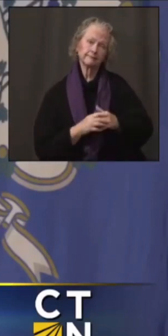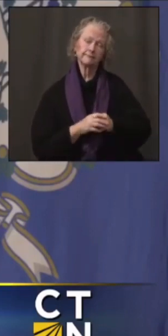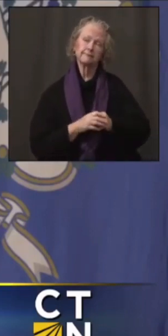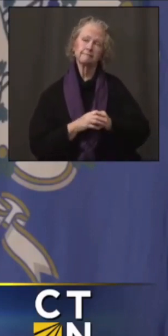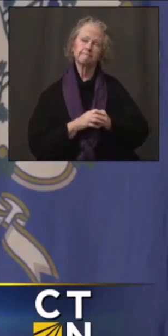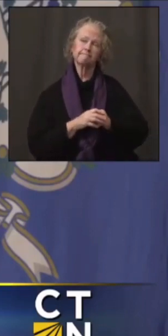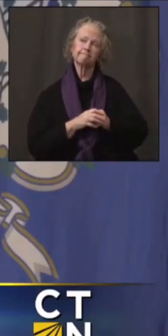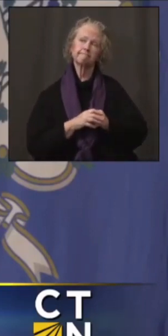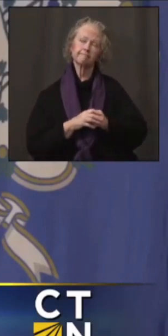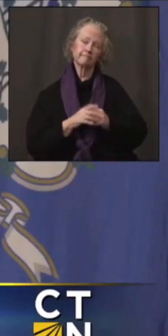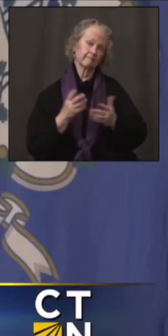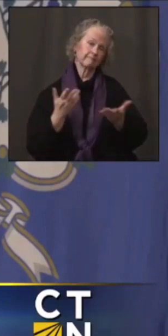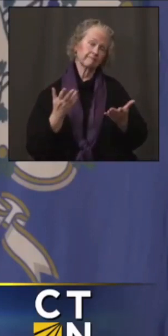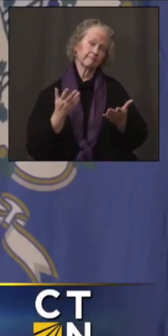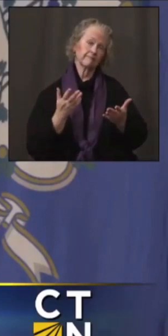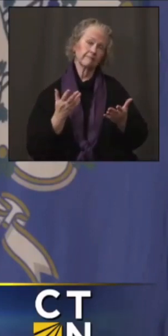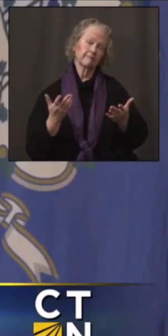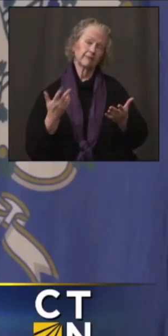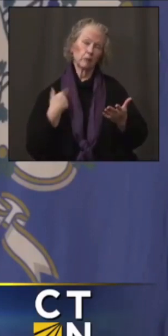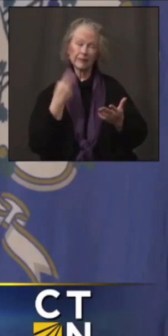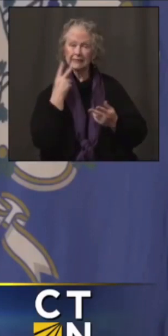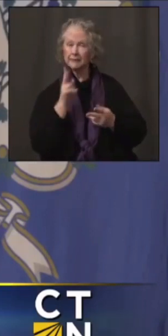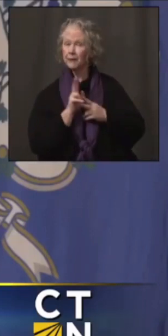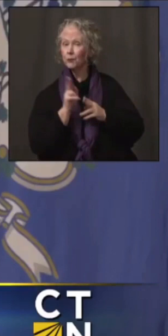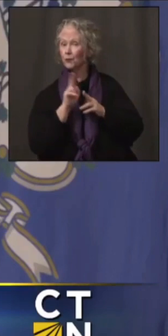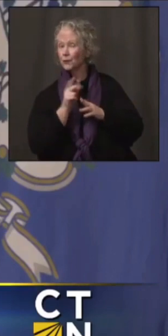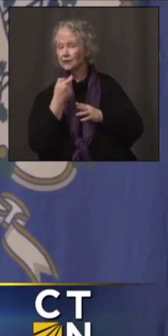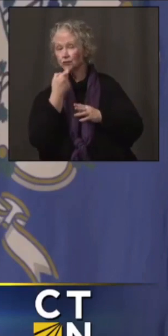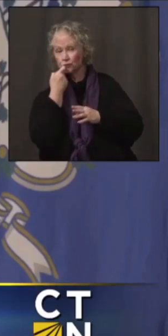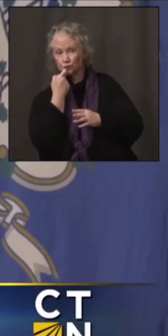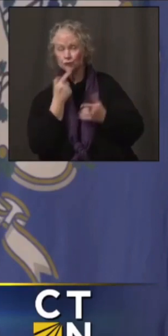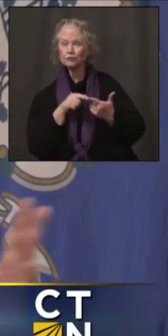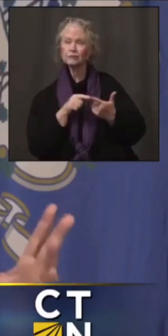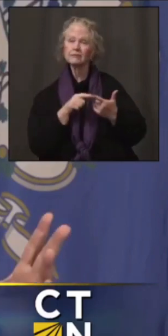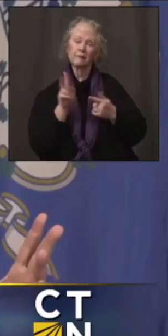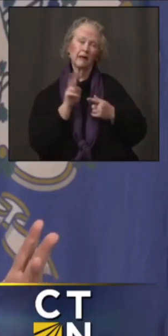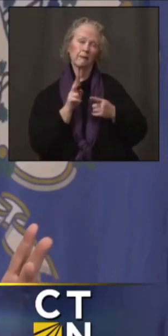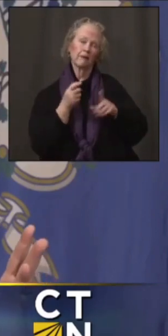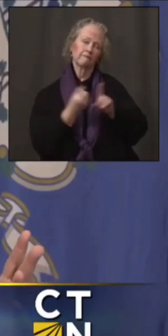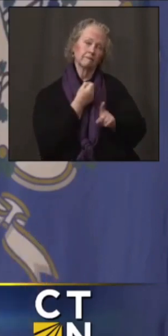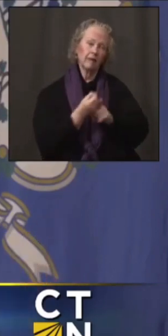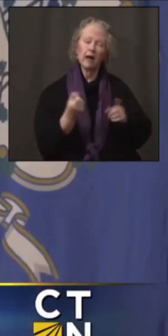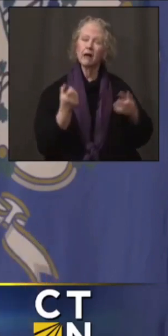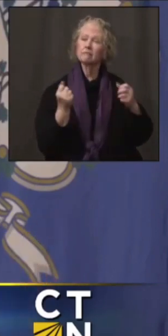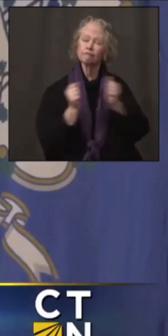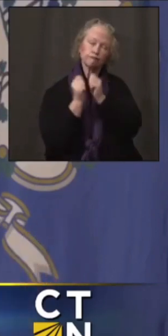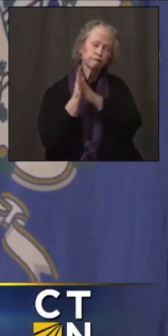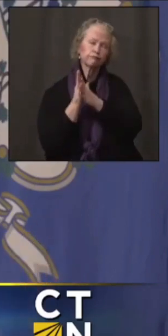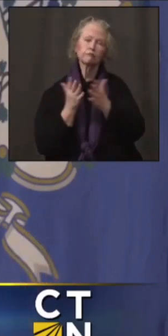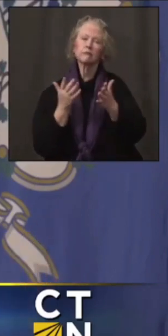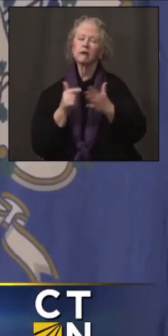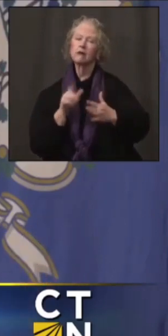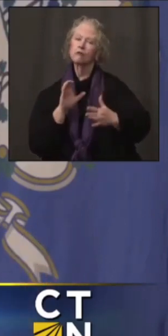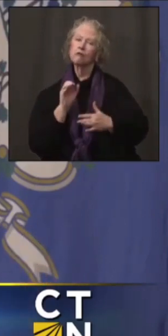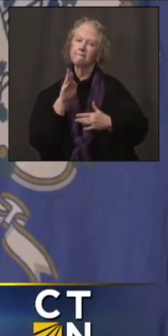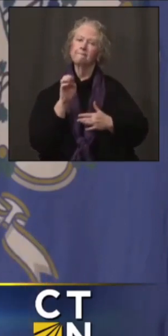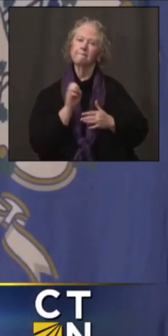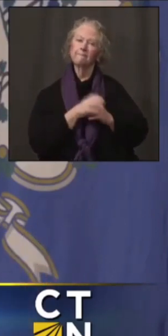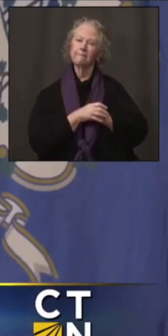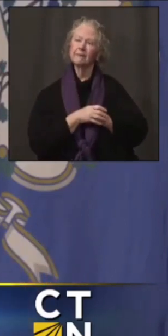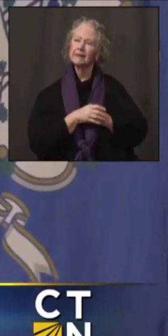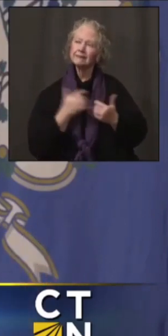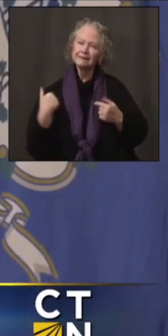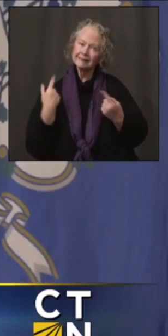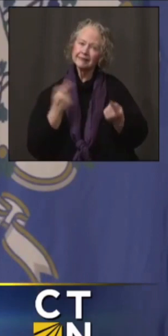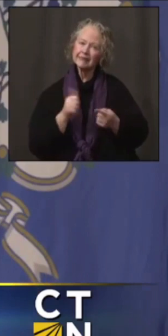in addiction, related in abuse, and related in crime, all as we go into the 10th month of COVID.